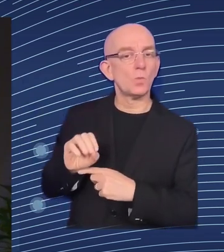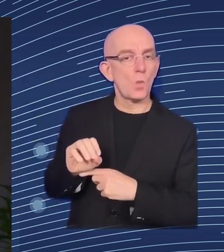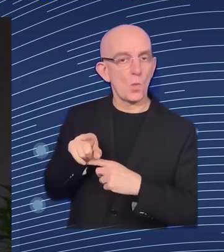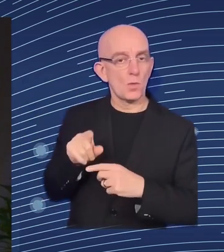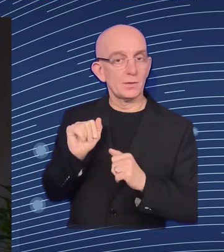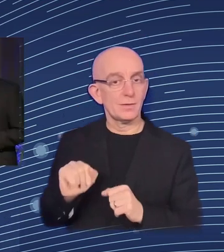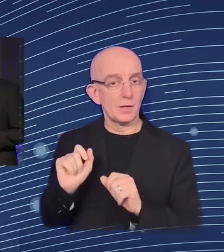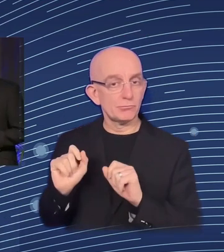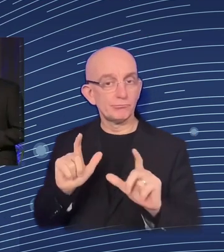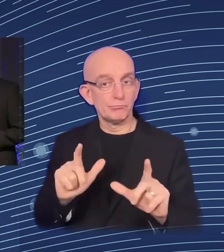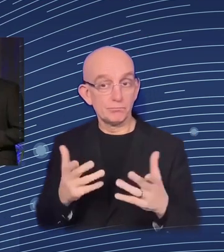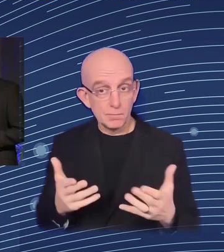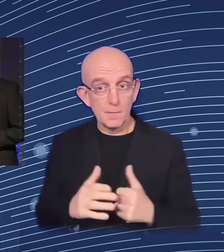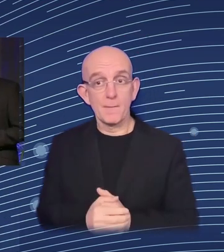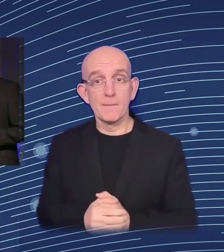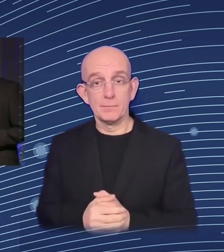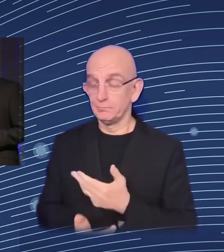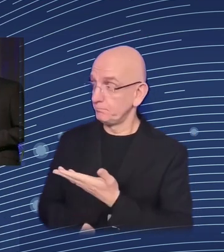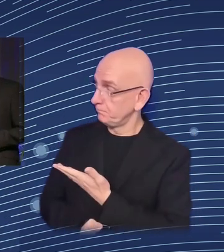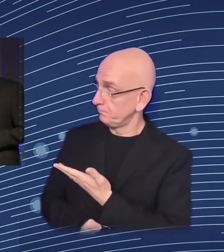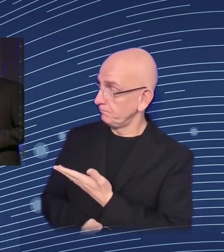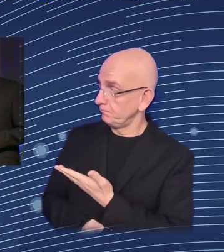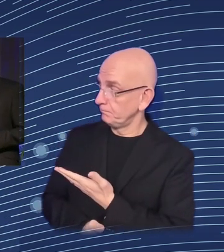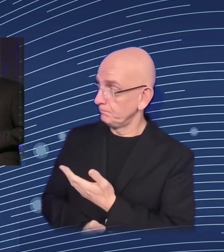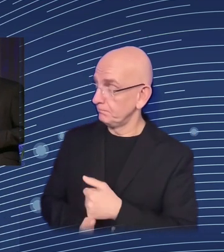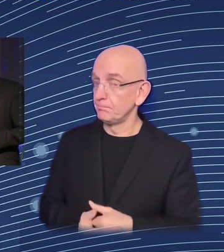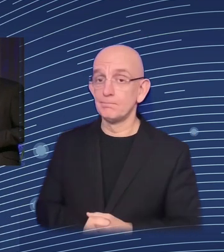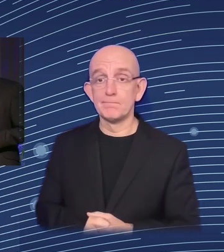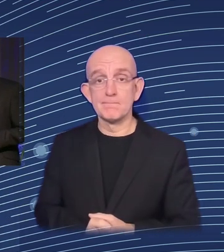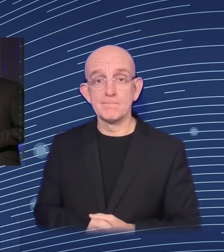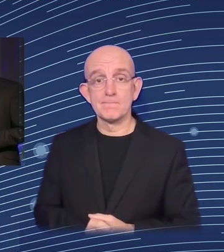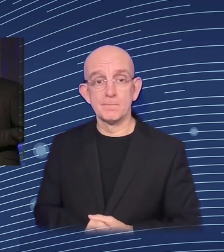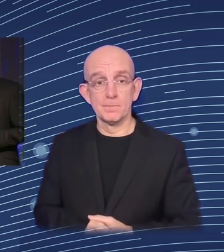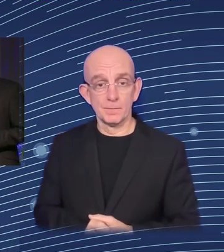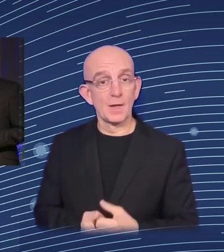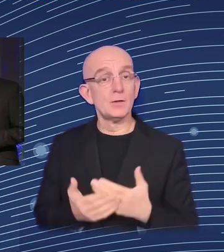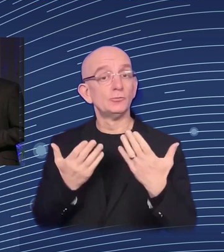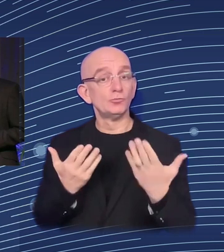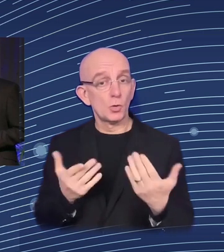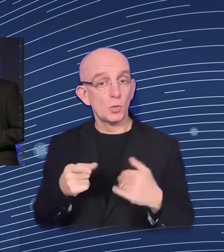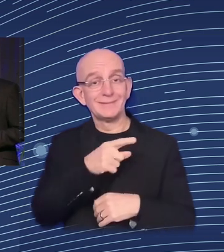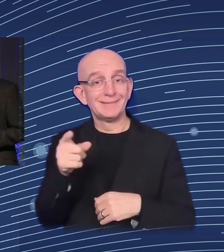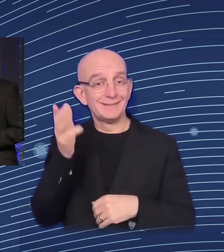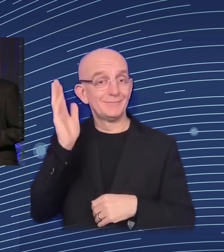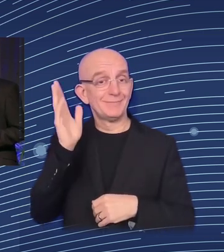your questions as the speakers speak and we will take them up at the end of the panel.